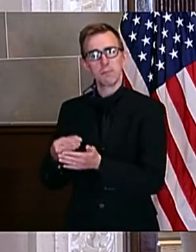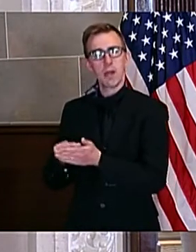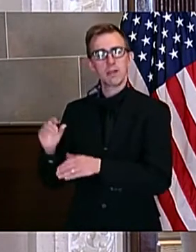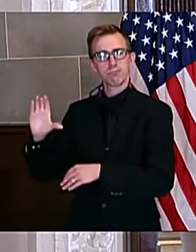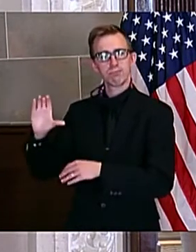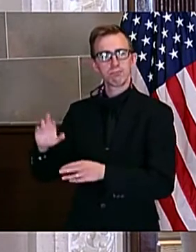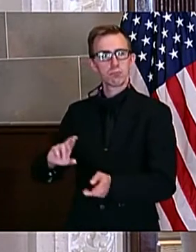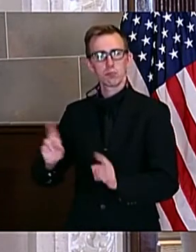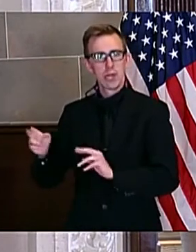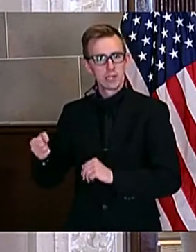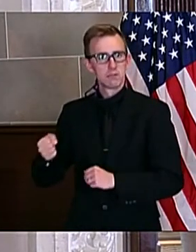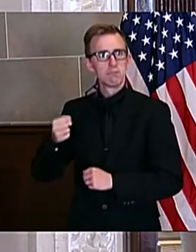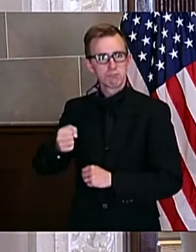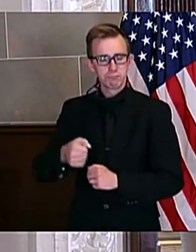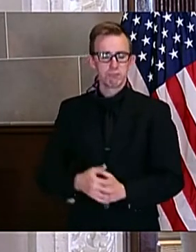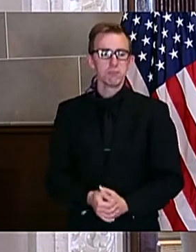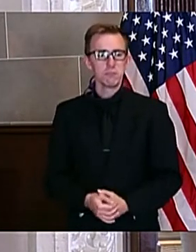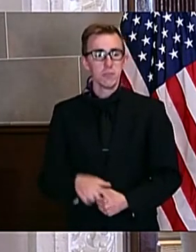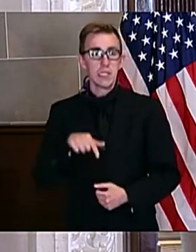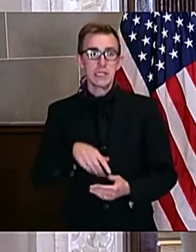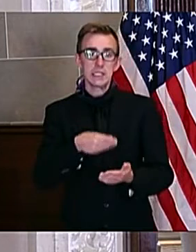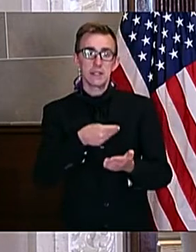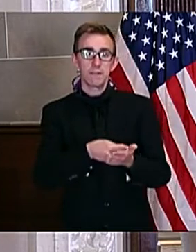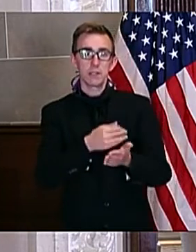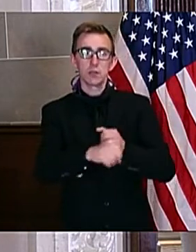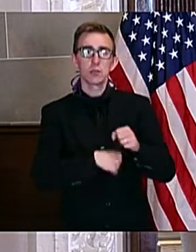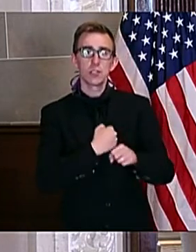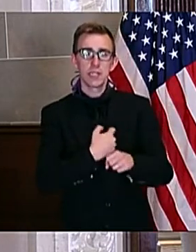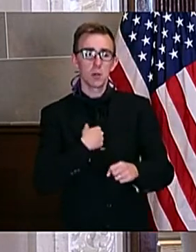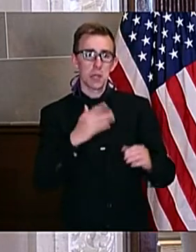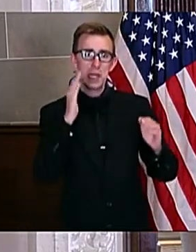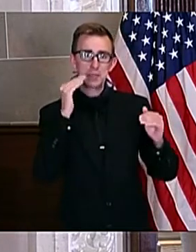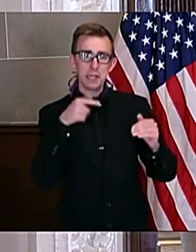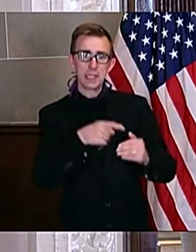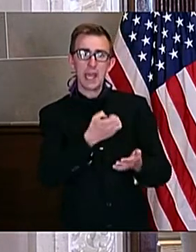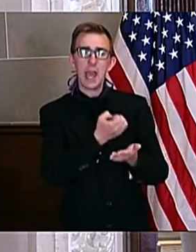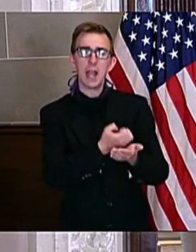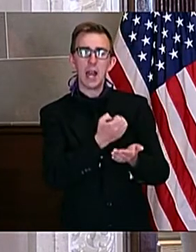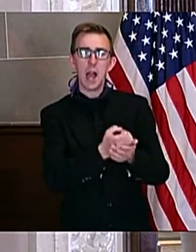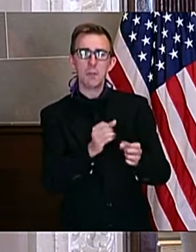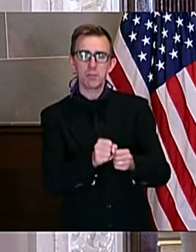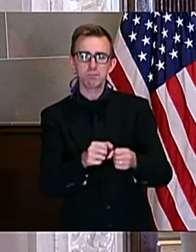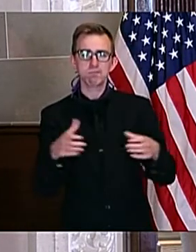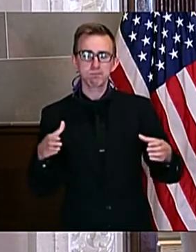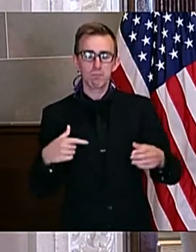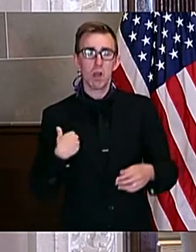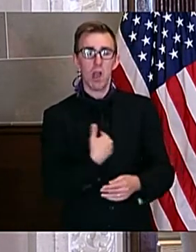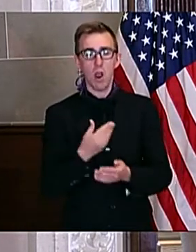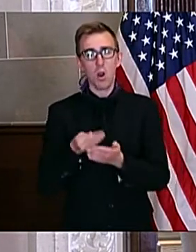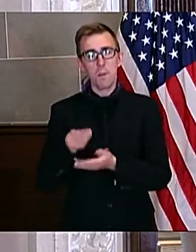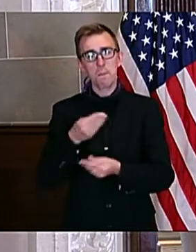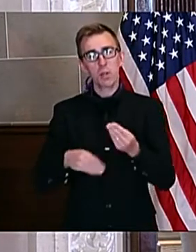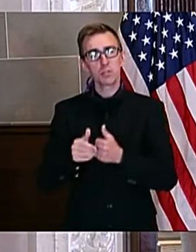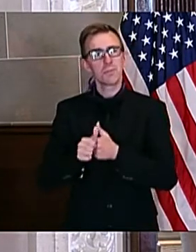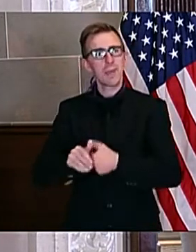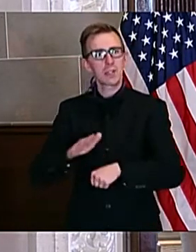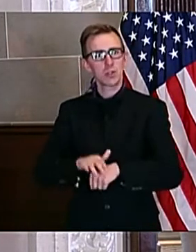When we began this fiscal year, we anticipated economic growth. And we based our budget on that growth.